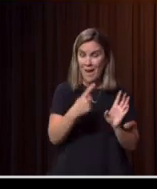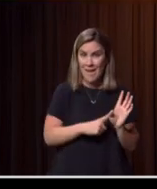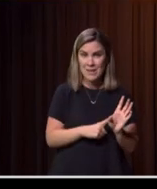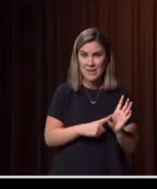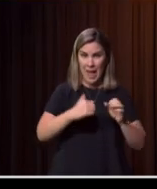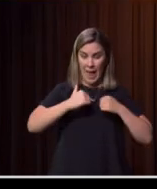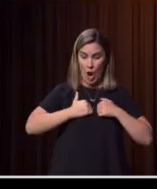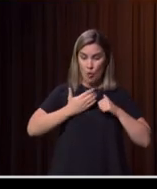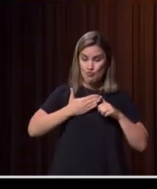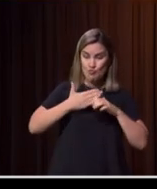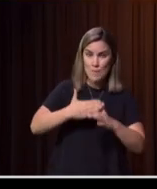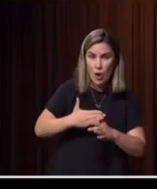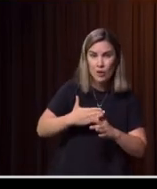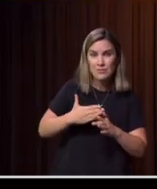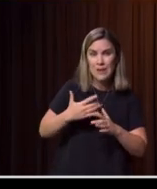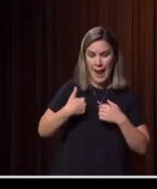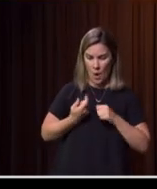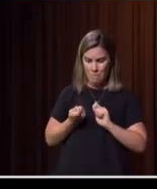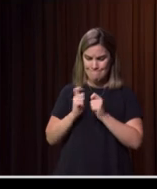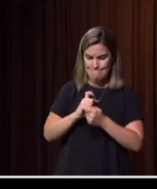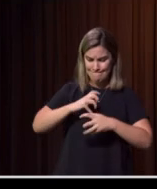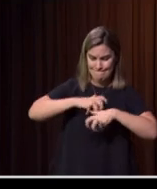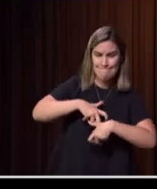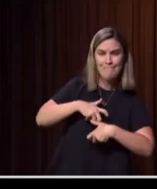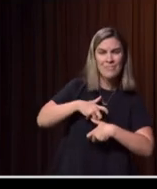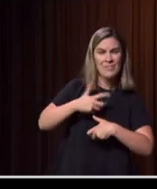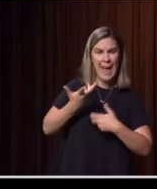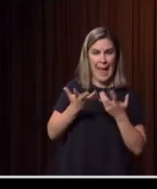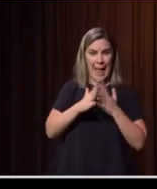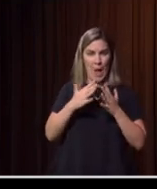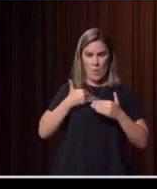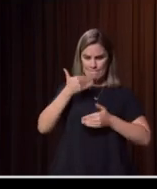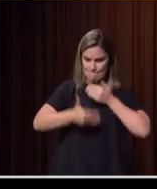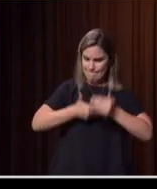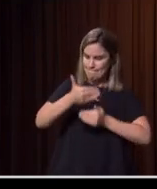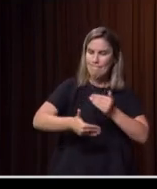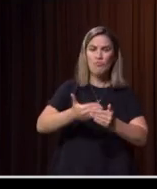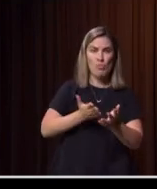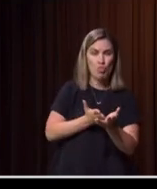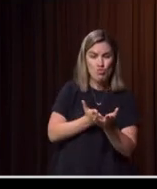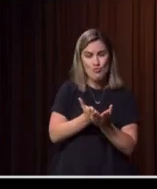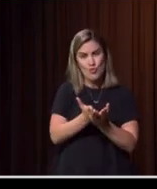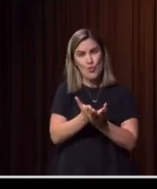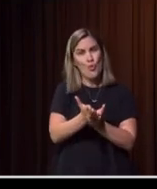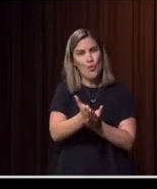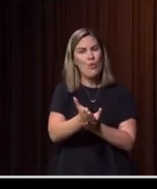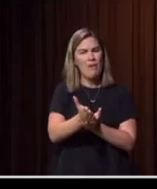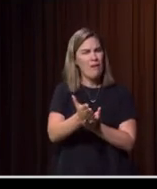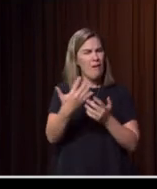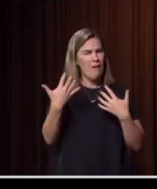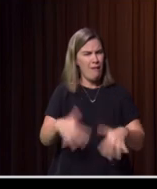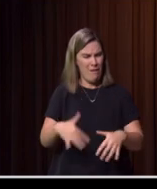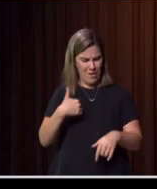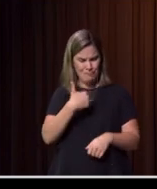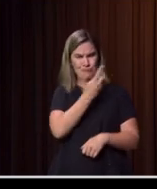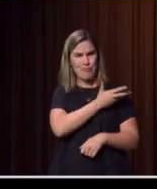responded, the way we've adapted and the way we're still coming through those extraordinary and terrible events, I think is something we should all be very proud